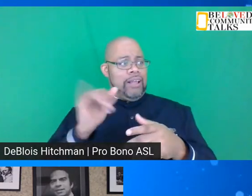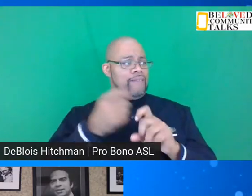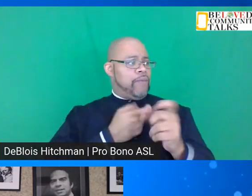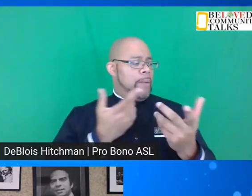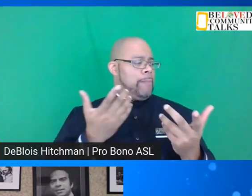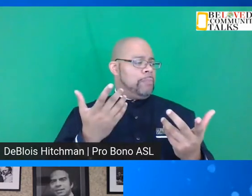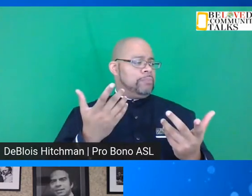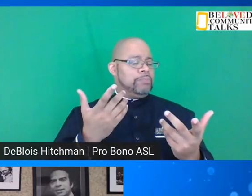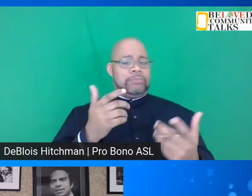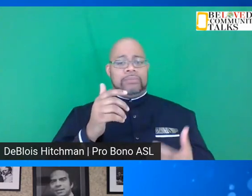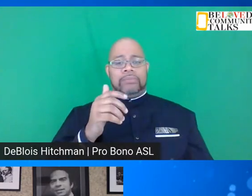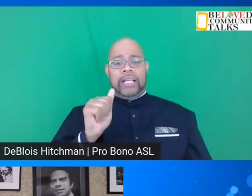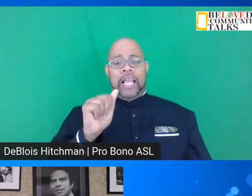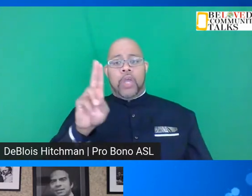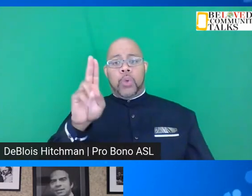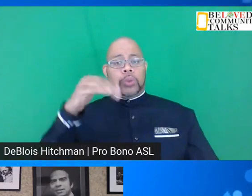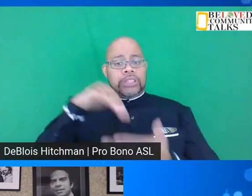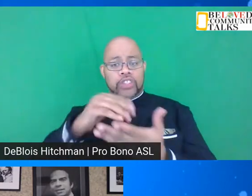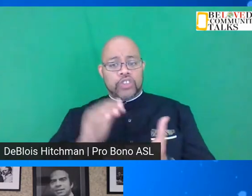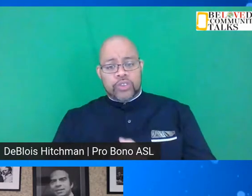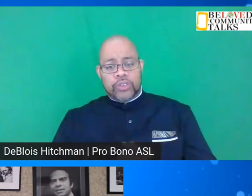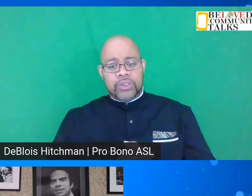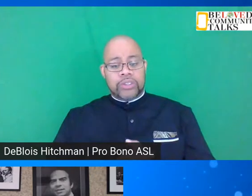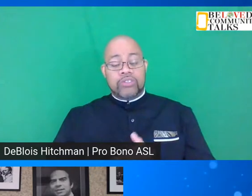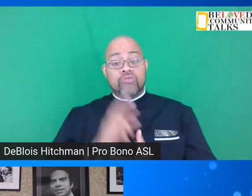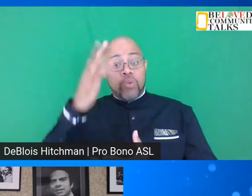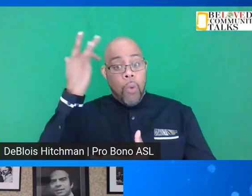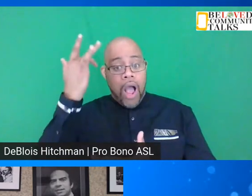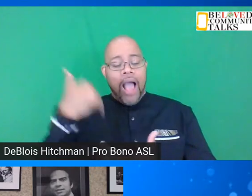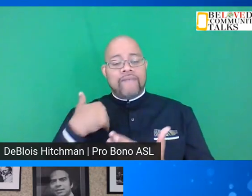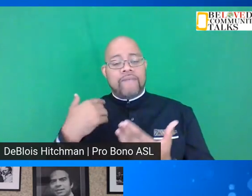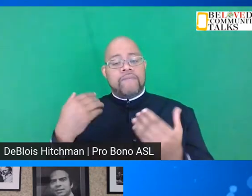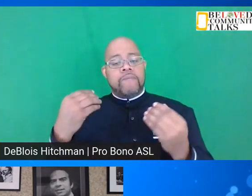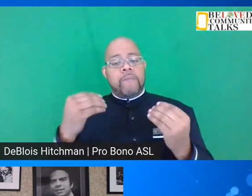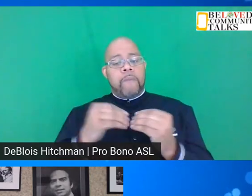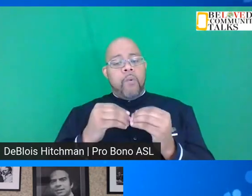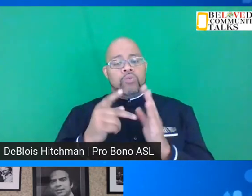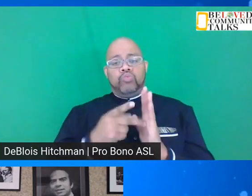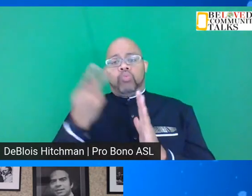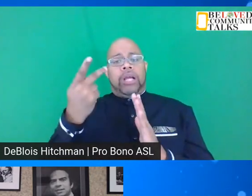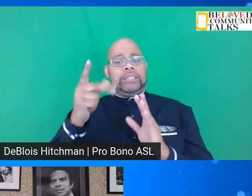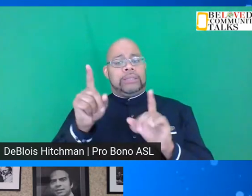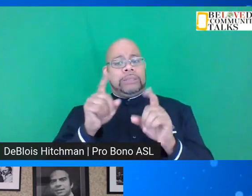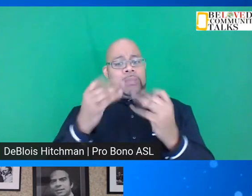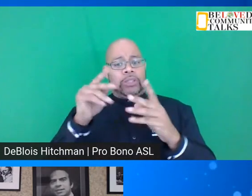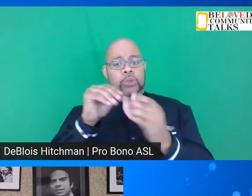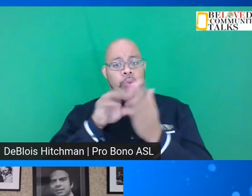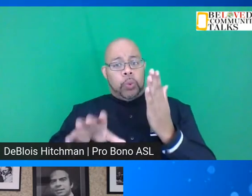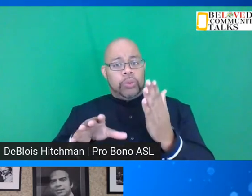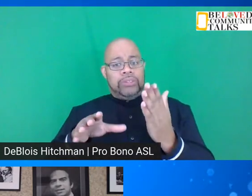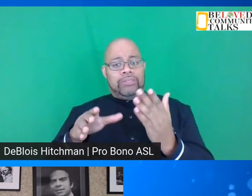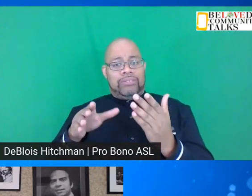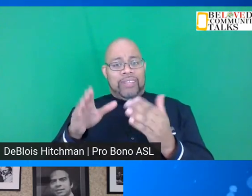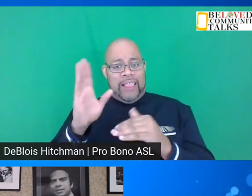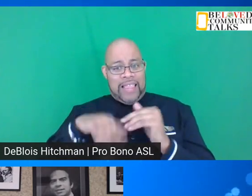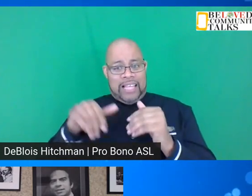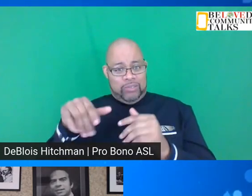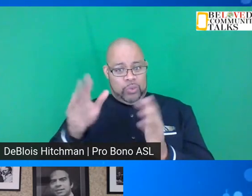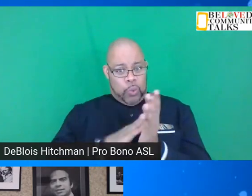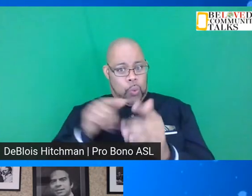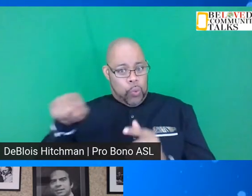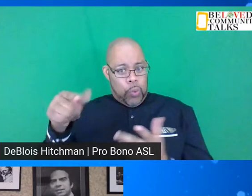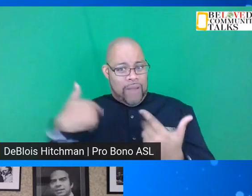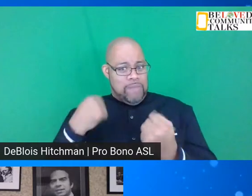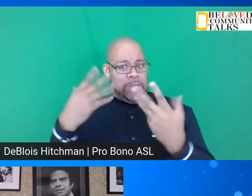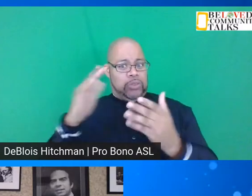the AU Center. simply because there are more, there are twice as many students in each of those. And